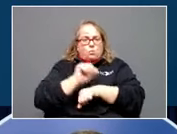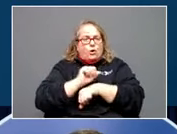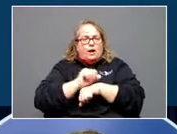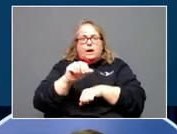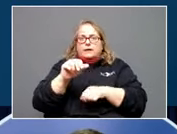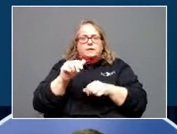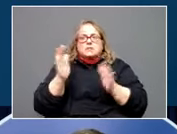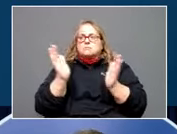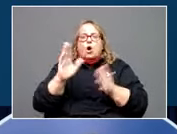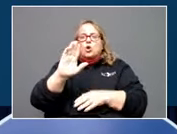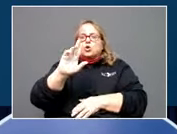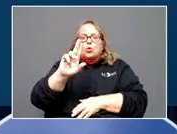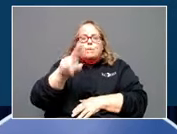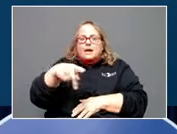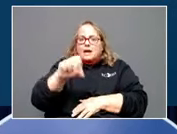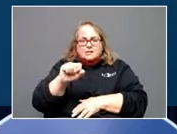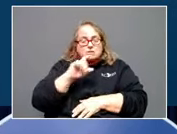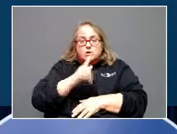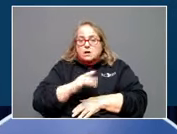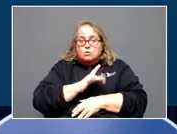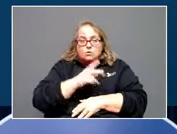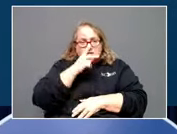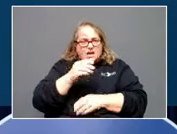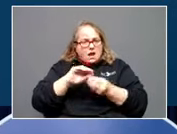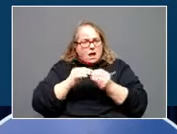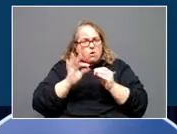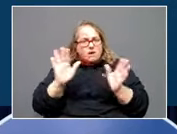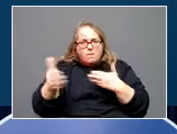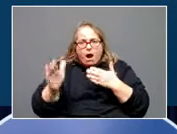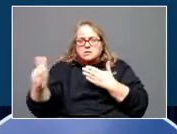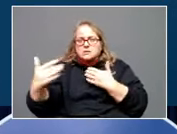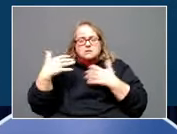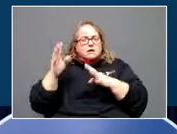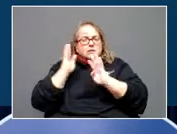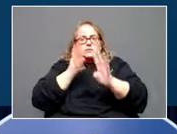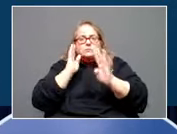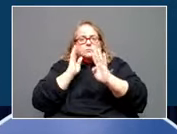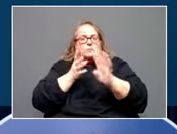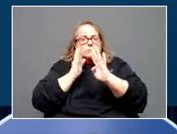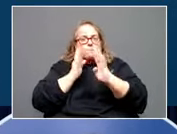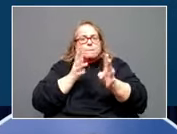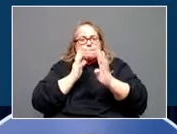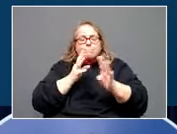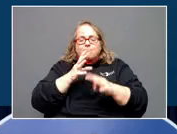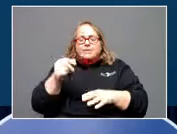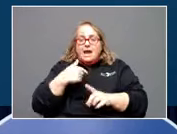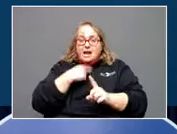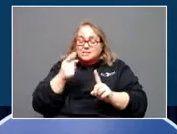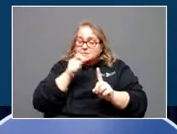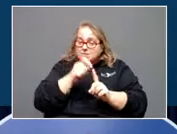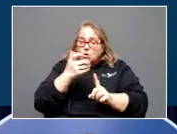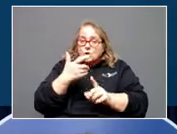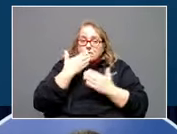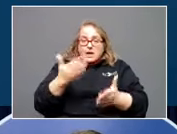pretty incredible to see the amount of boxes, and it just keeps pouring in. But I specifically want to thank the Kentucky State